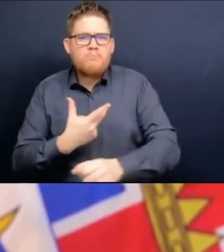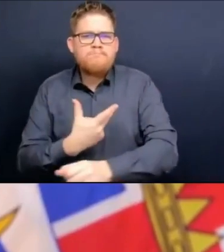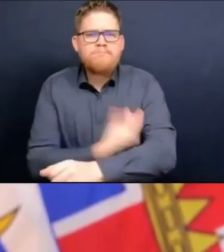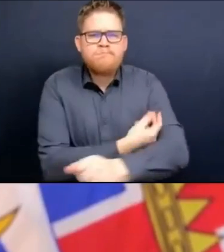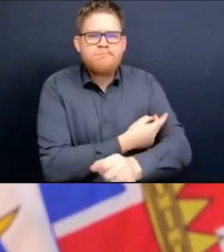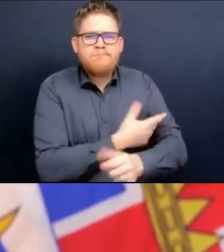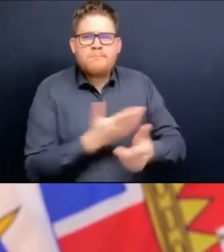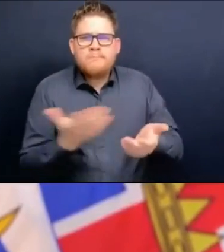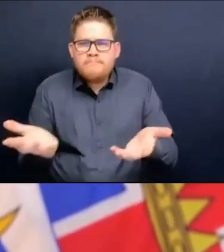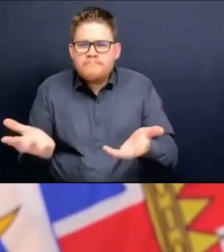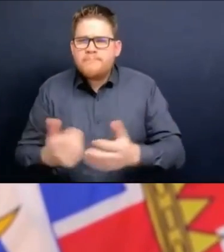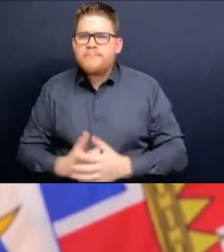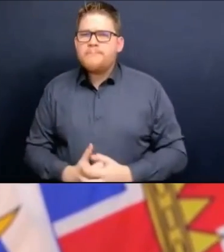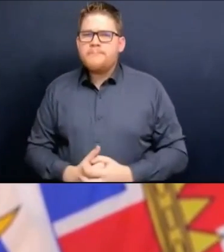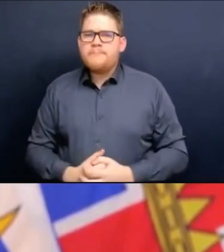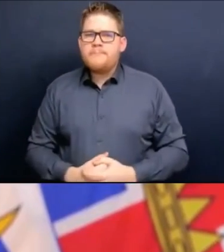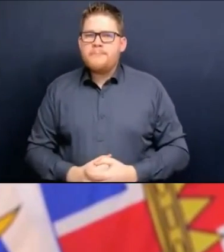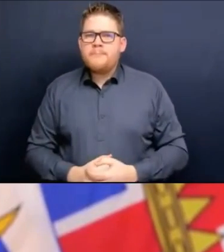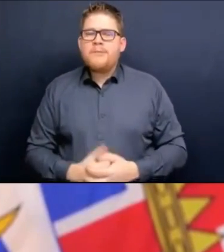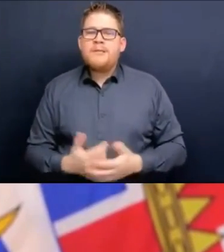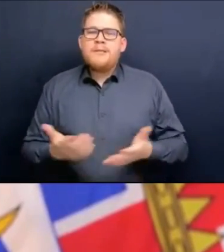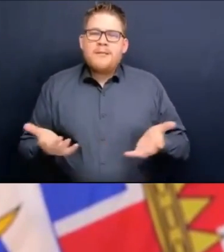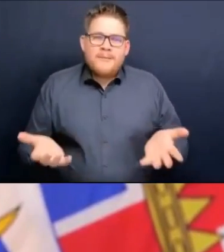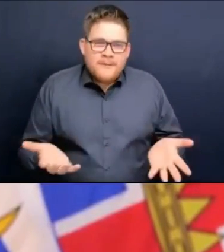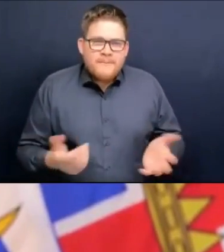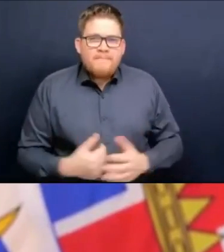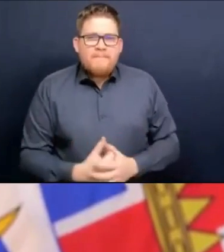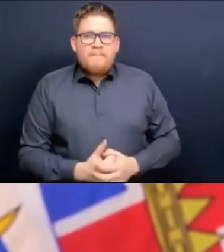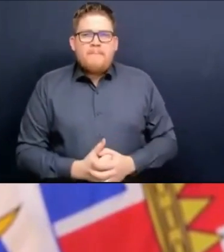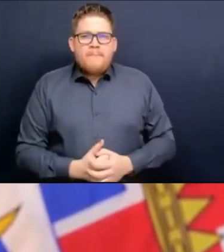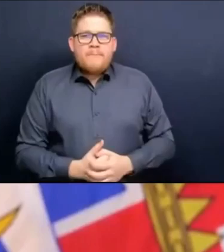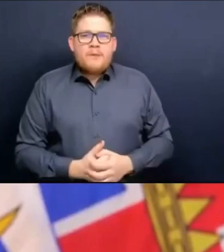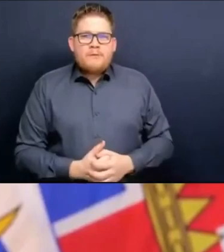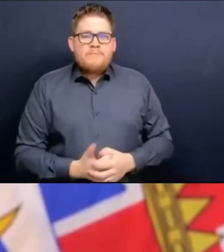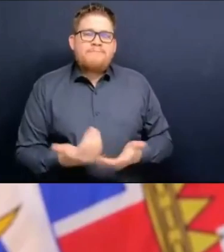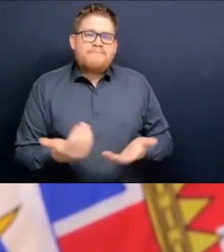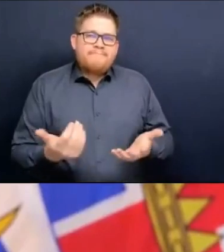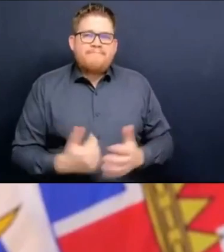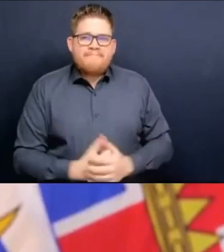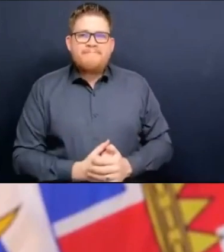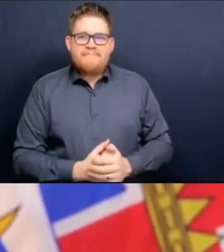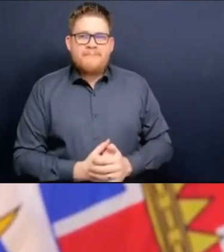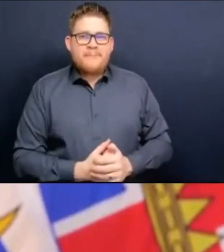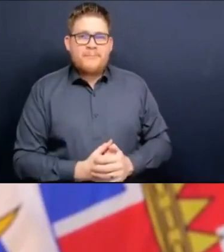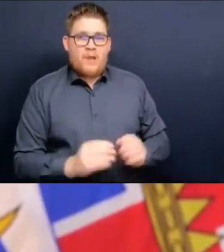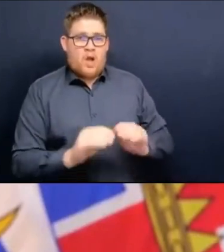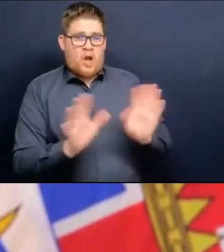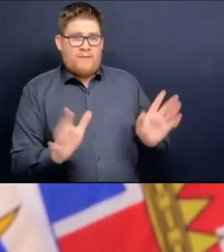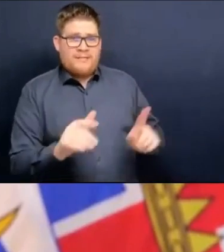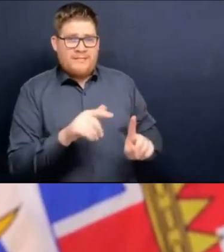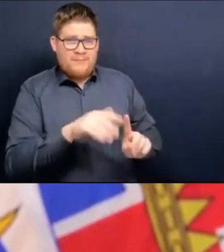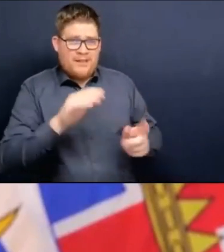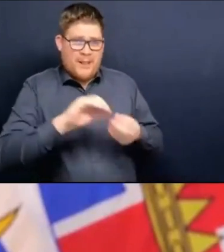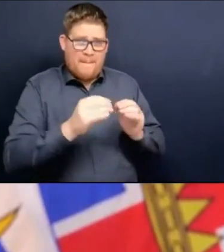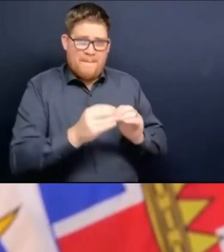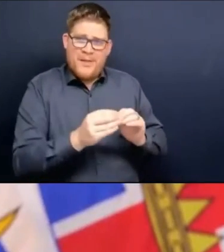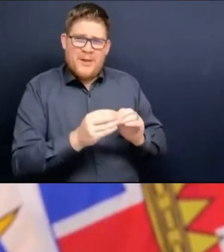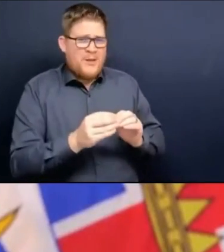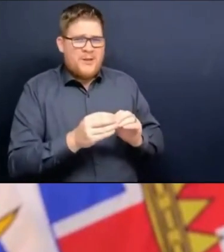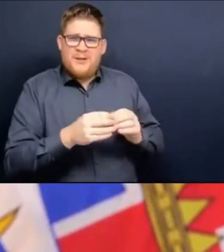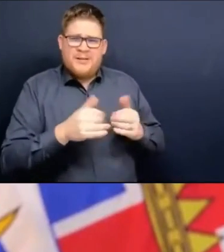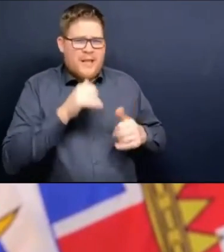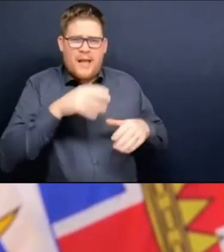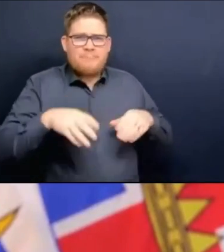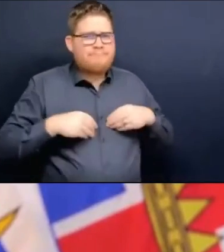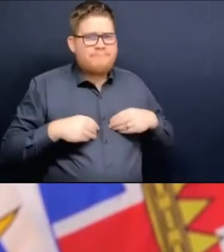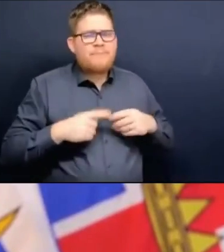No, obviously, that's not an acceptable level. We do really want to protect young children. As I mentioned, we still